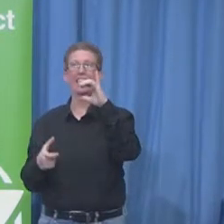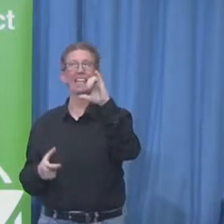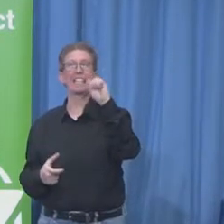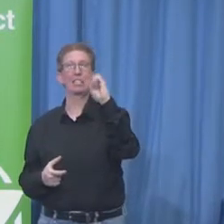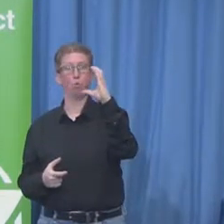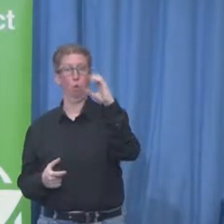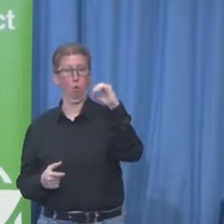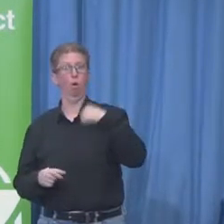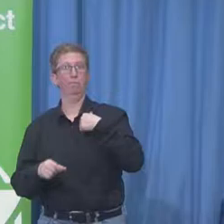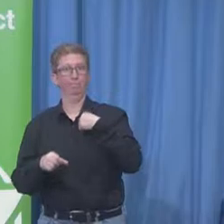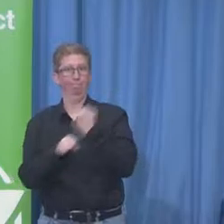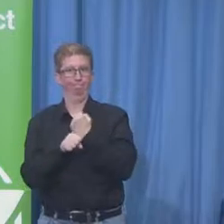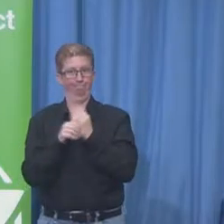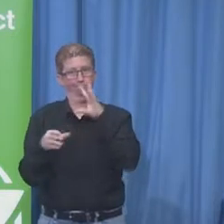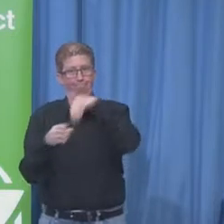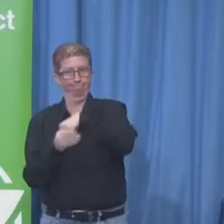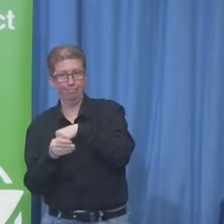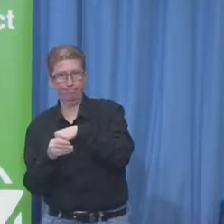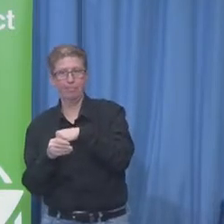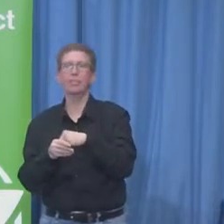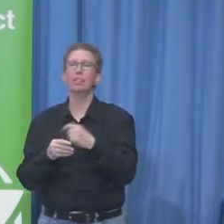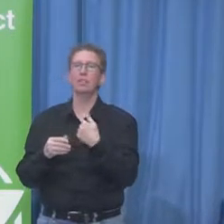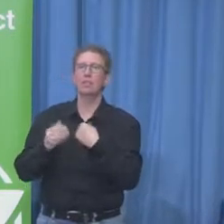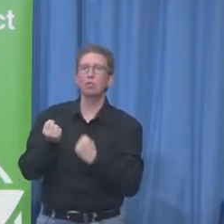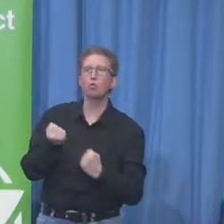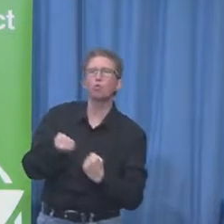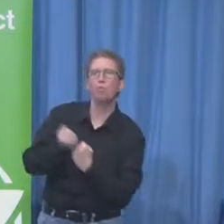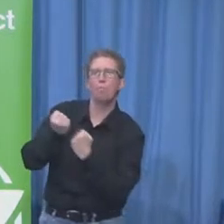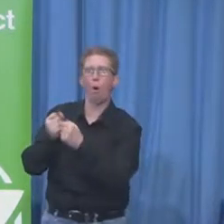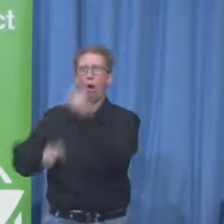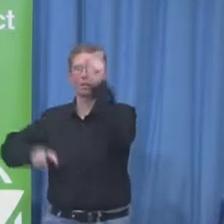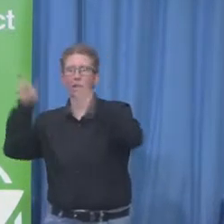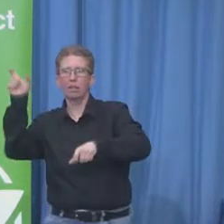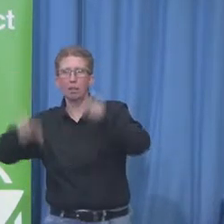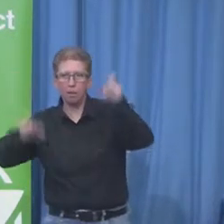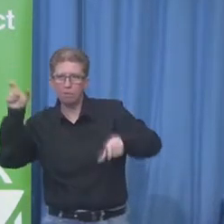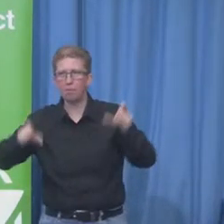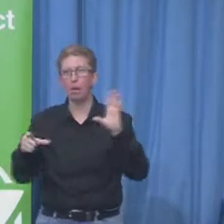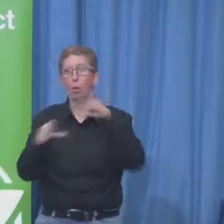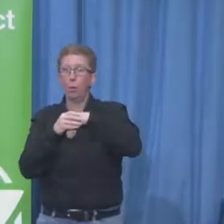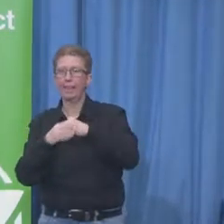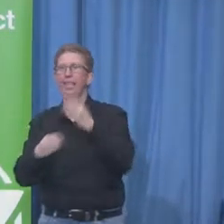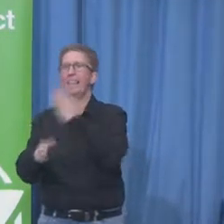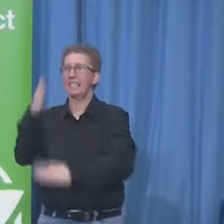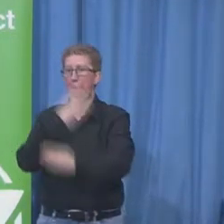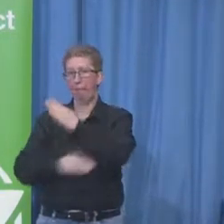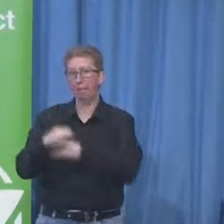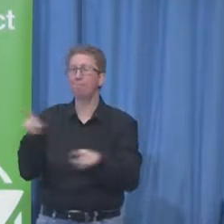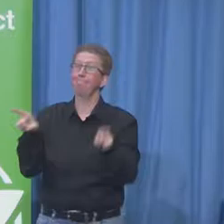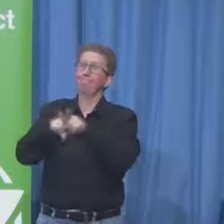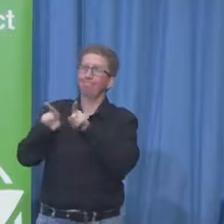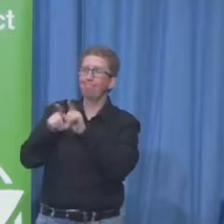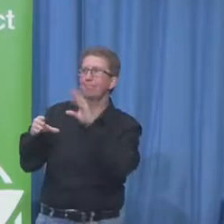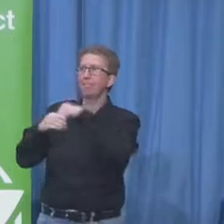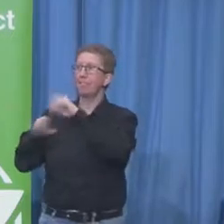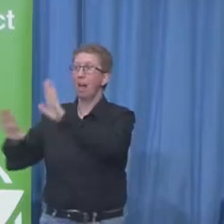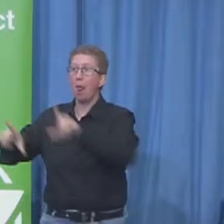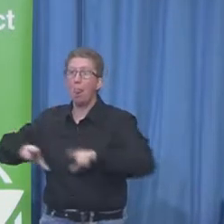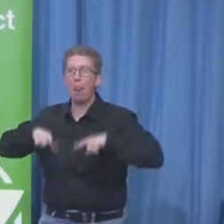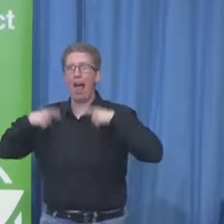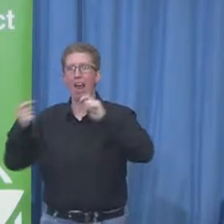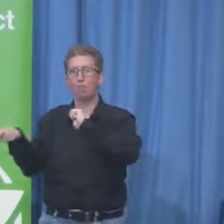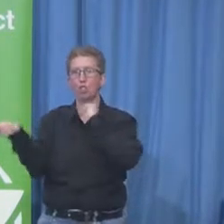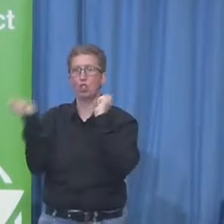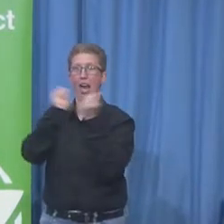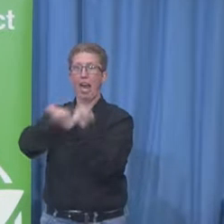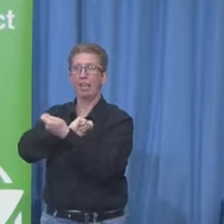advocate for people with disabilities and specifically about how we can transform their lives using employment. Judy talked a little bit